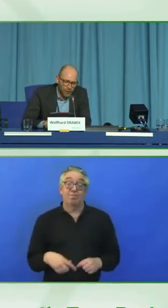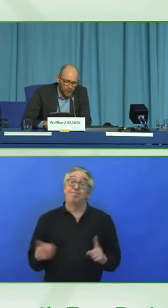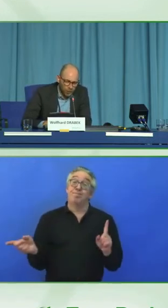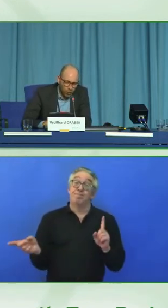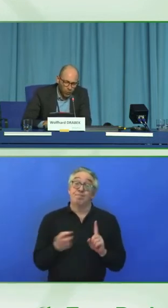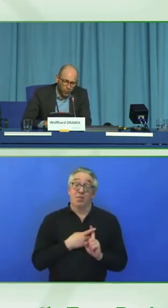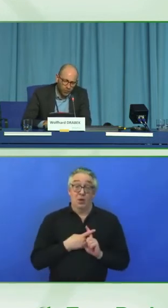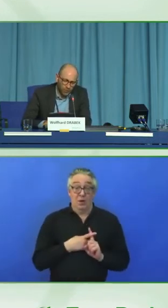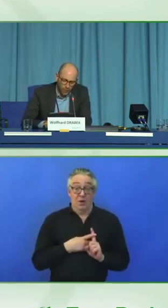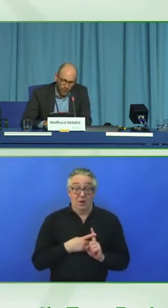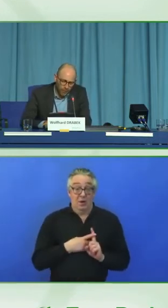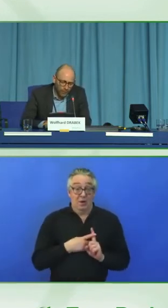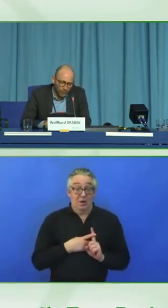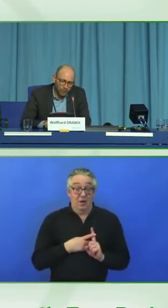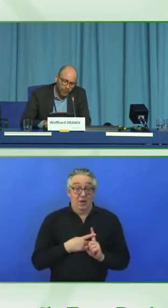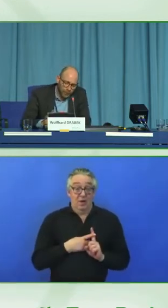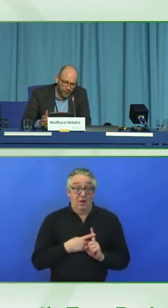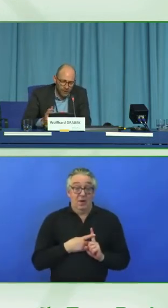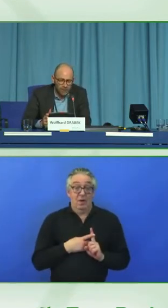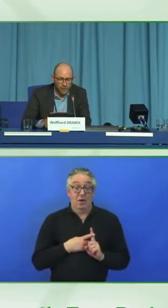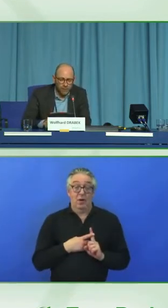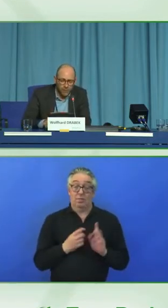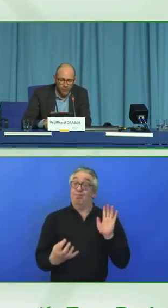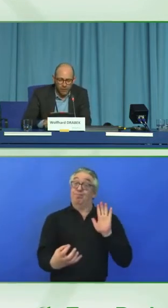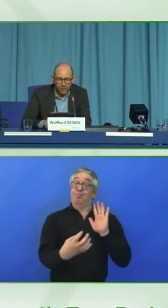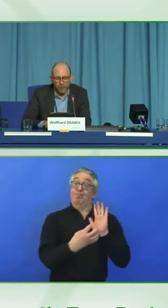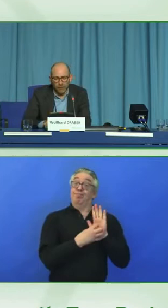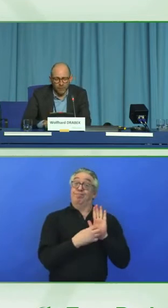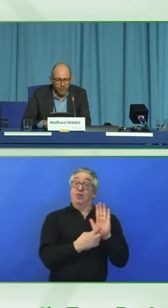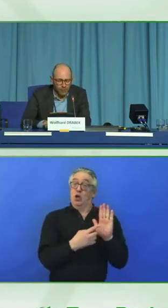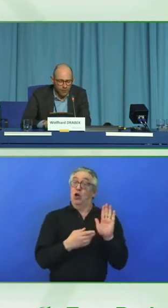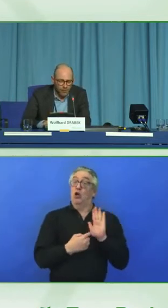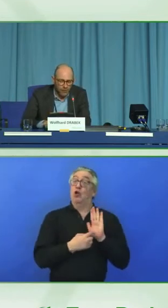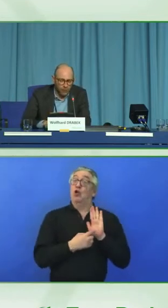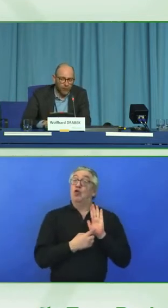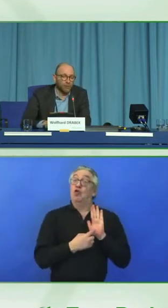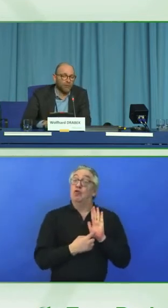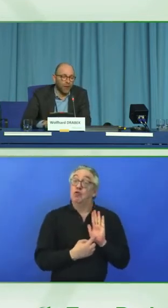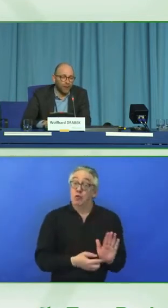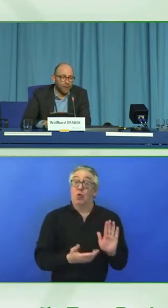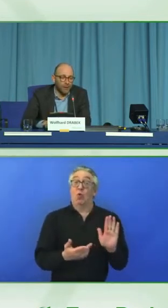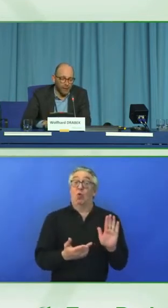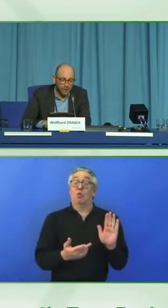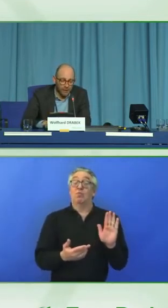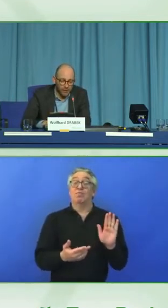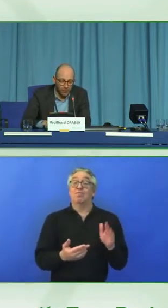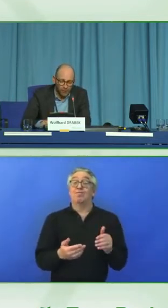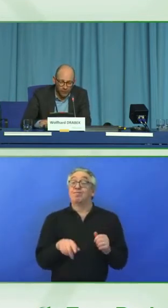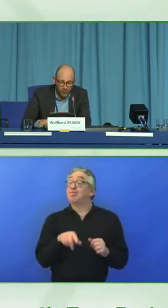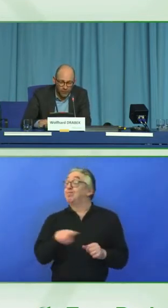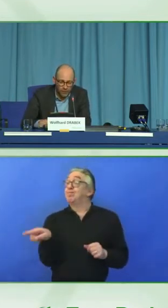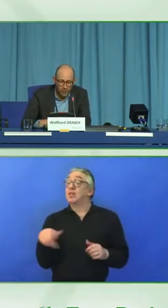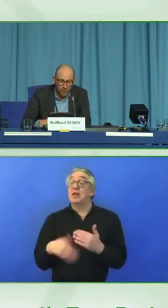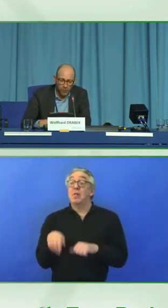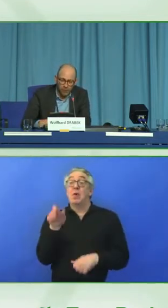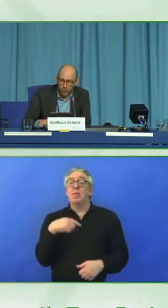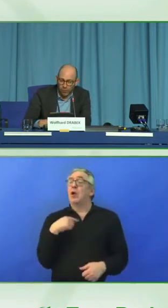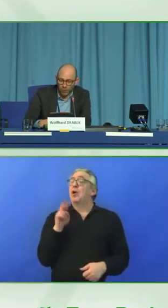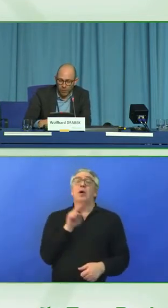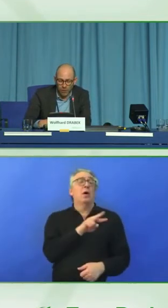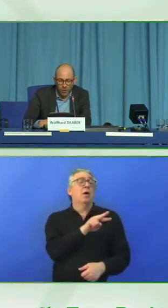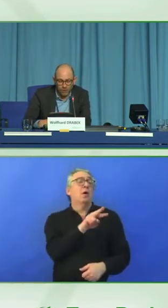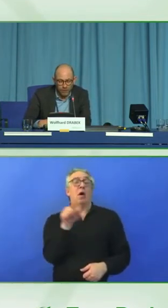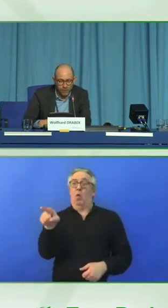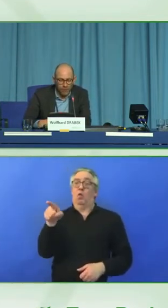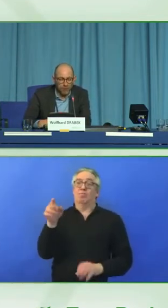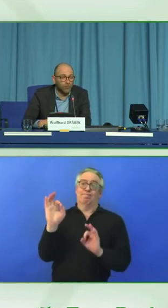Fair for Alle label shows people and customers with disabilities where to find accessible offers. It also